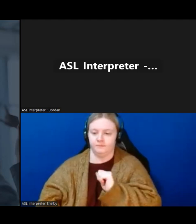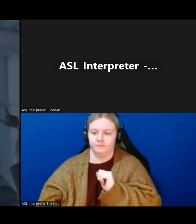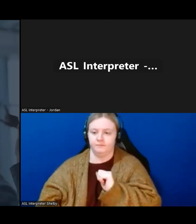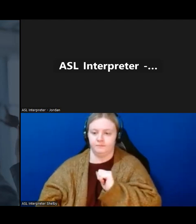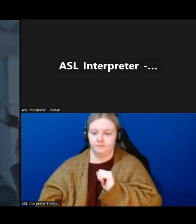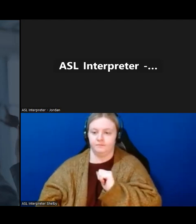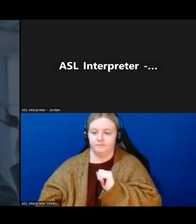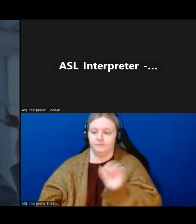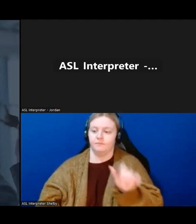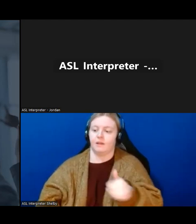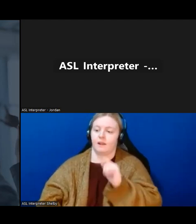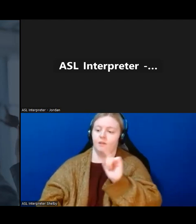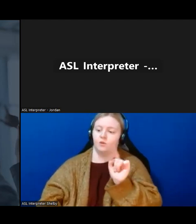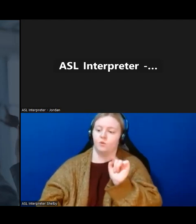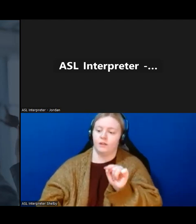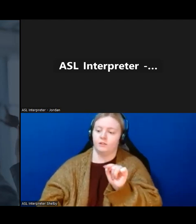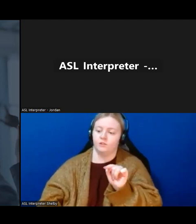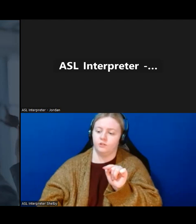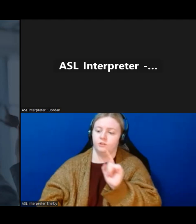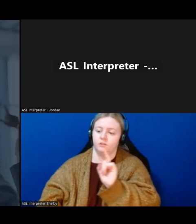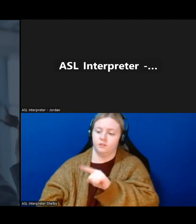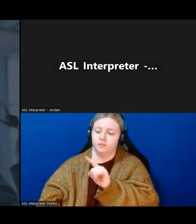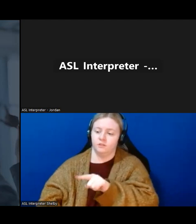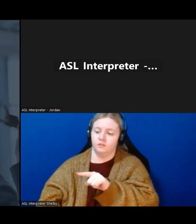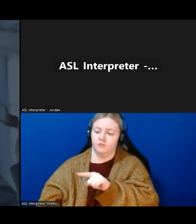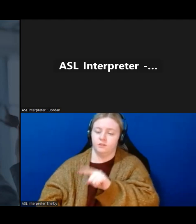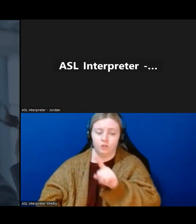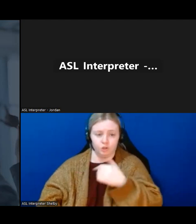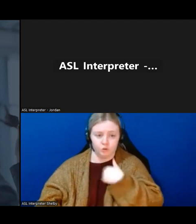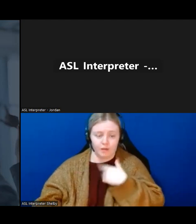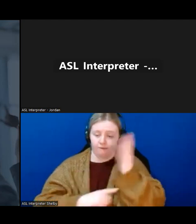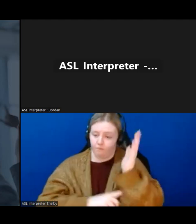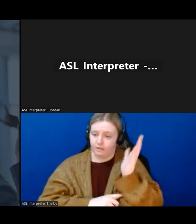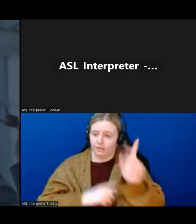There's another question there saying, do you do sessions on buying a new device?